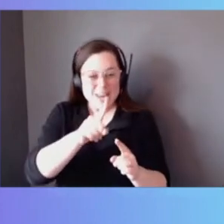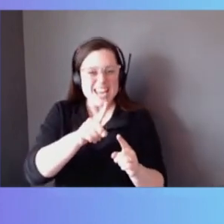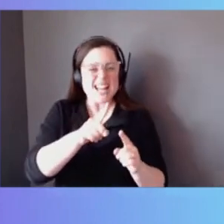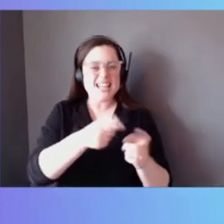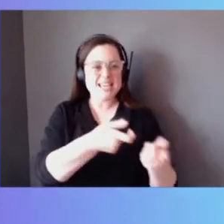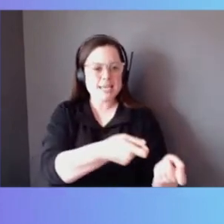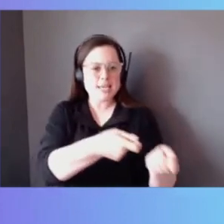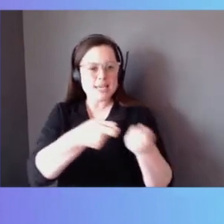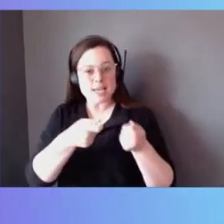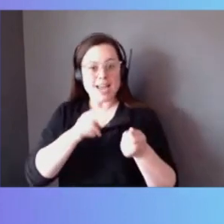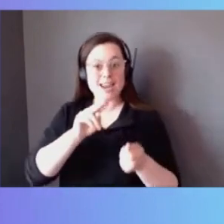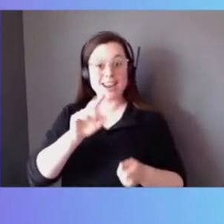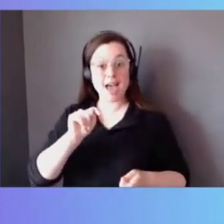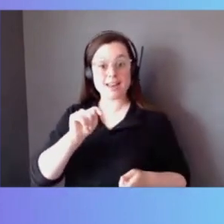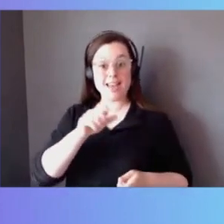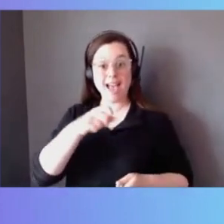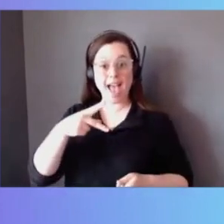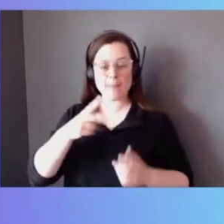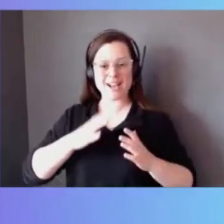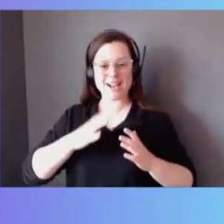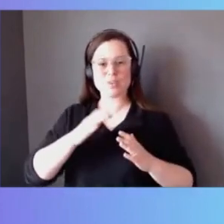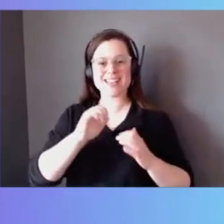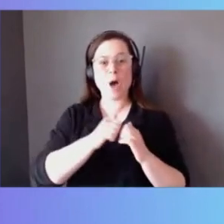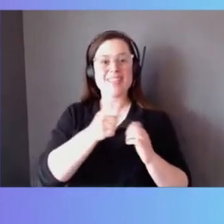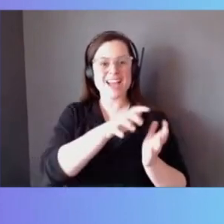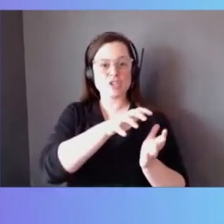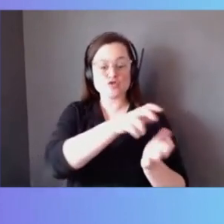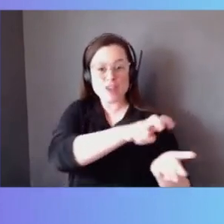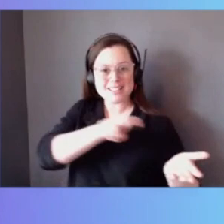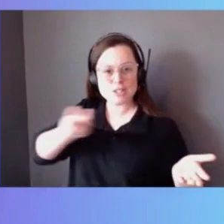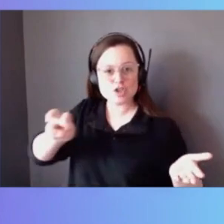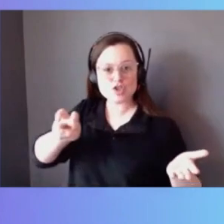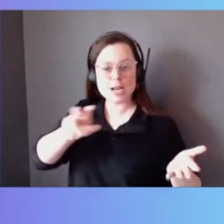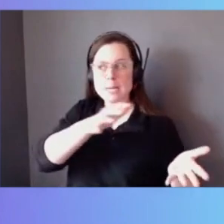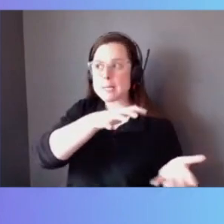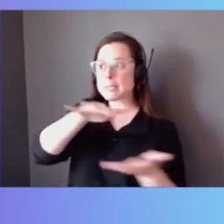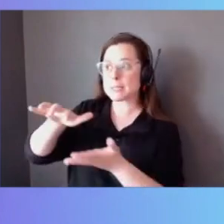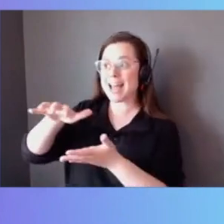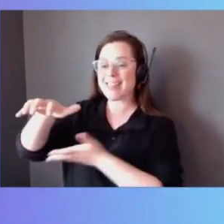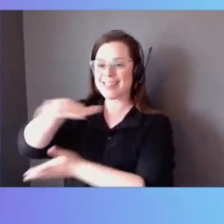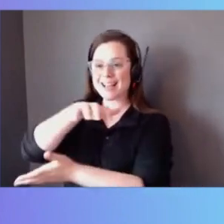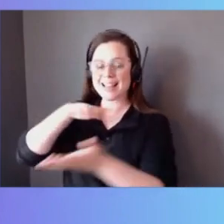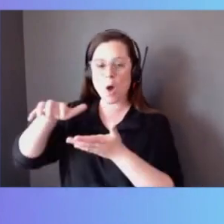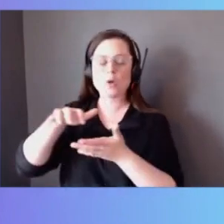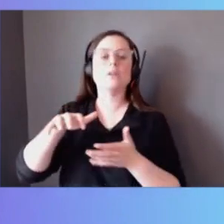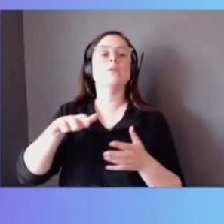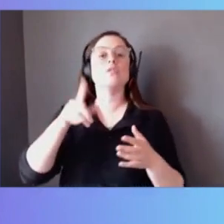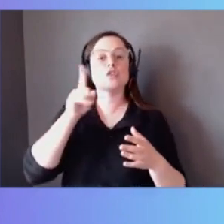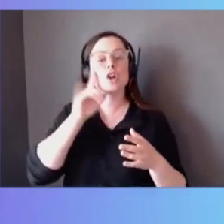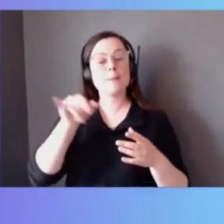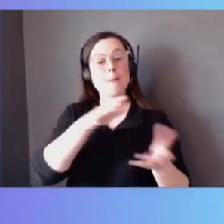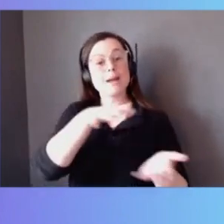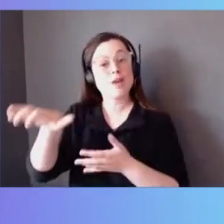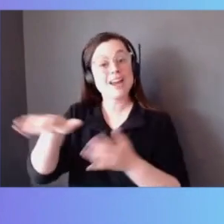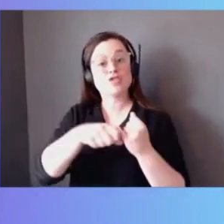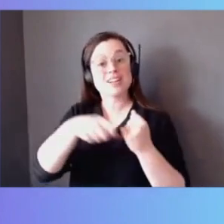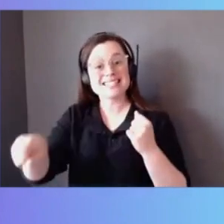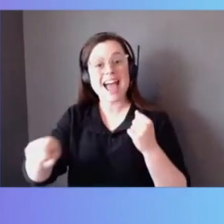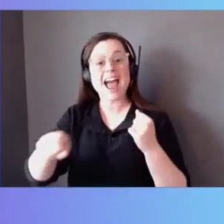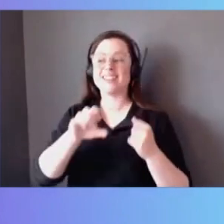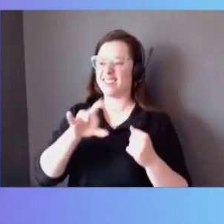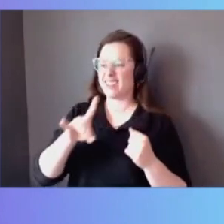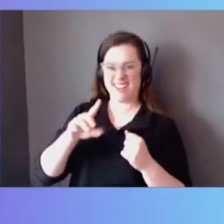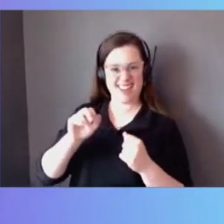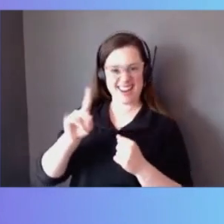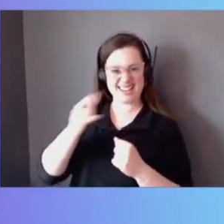customers, how we can ease that transition to get up to the cloud. And we've heard about migration, we've heard about extending and all of that stuff from Ed and Andy in the